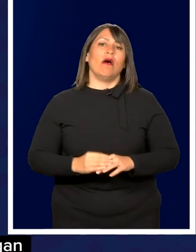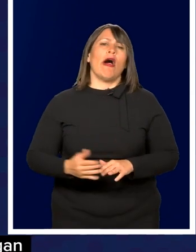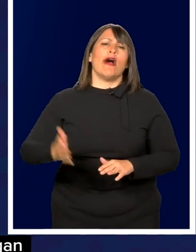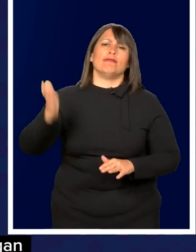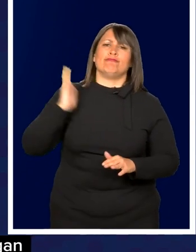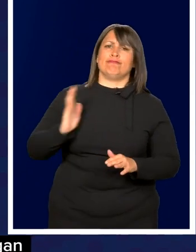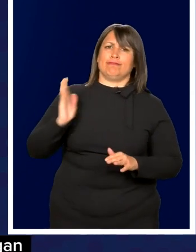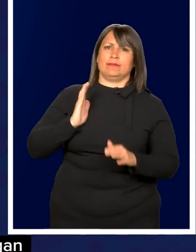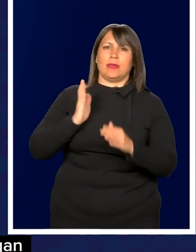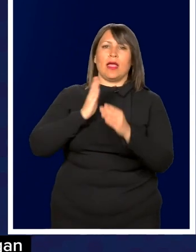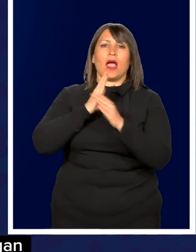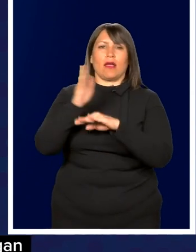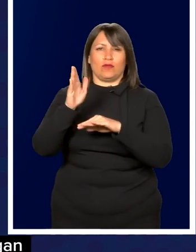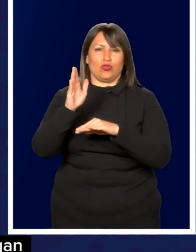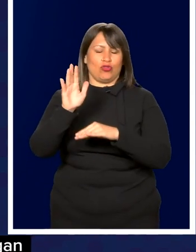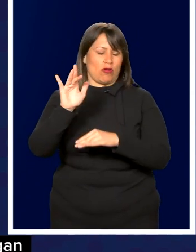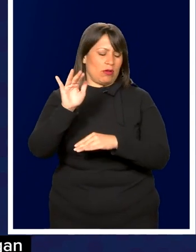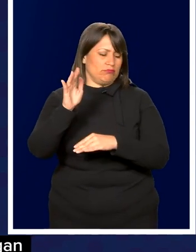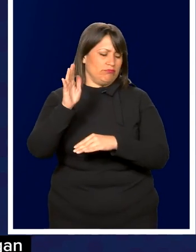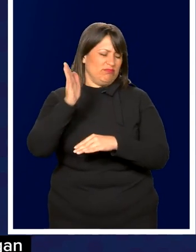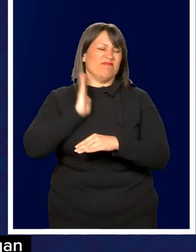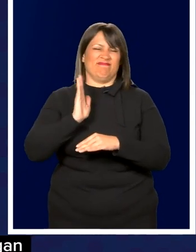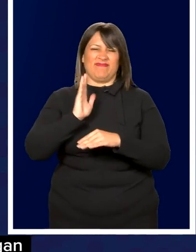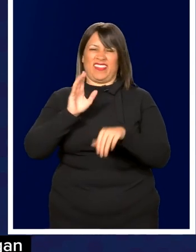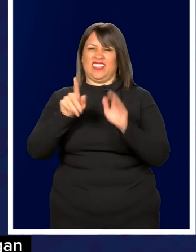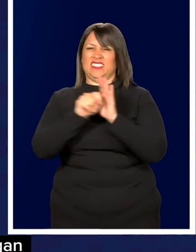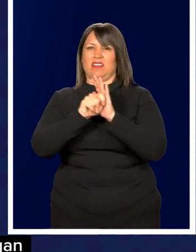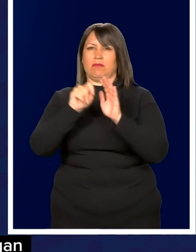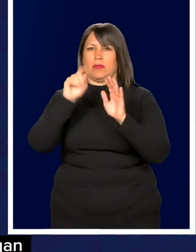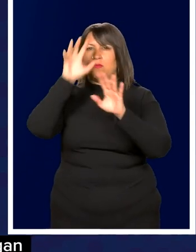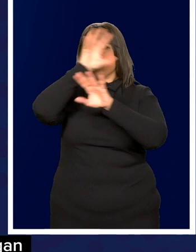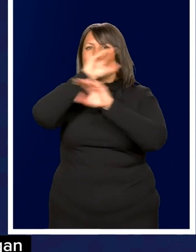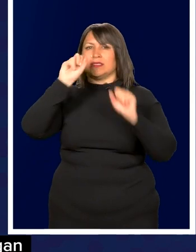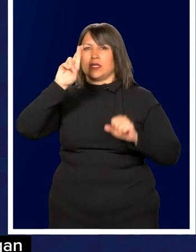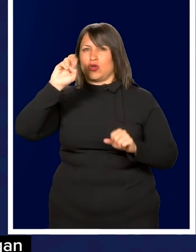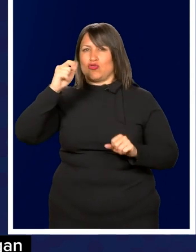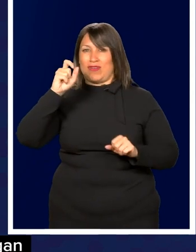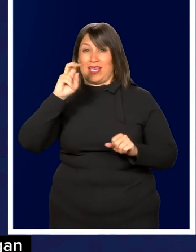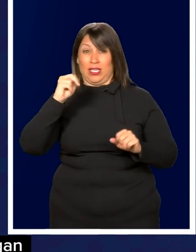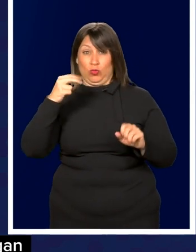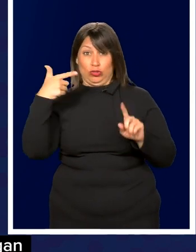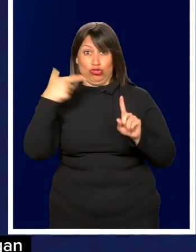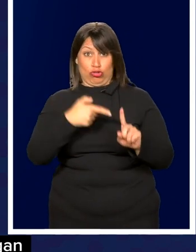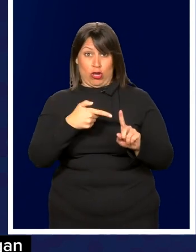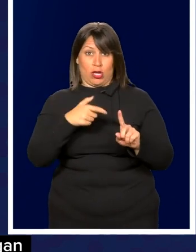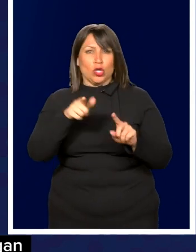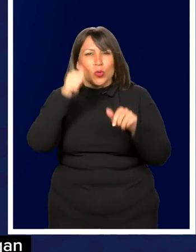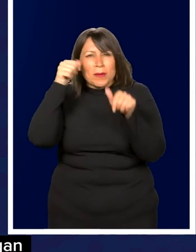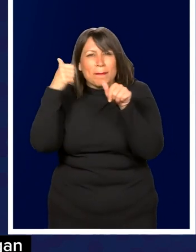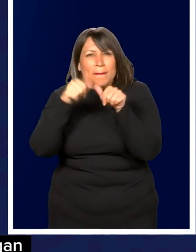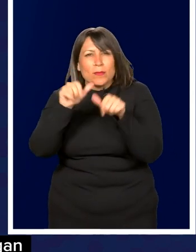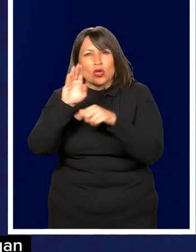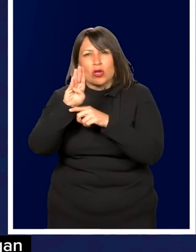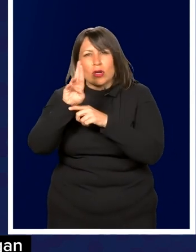Back years ago, after then-President Reagan was shot, if you remember, Brady